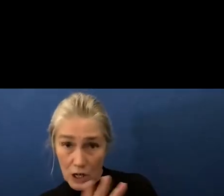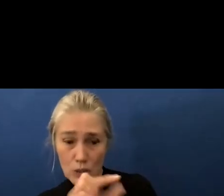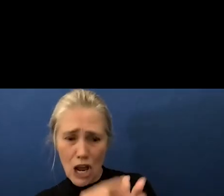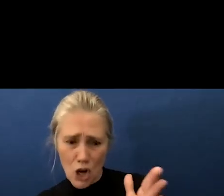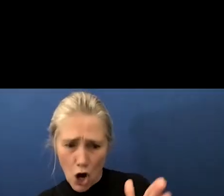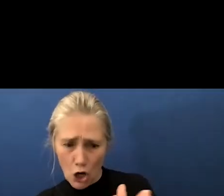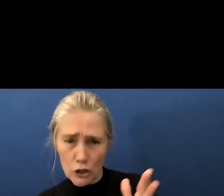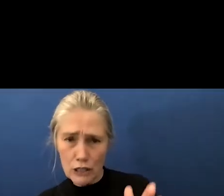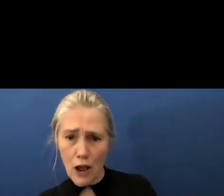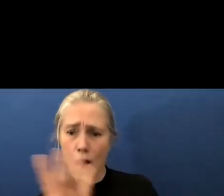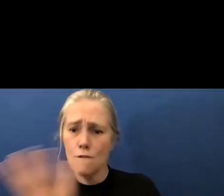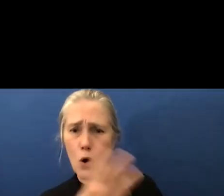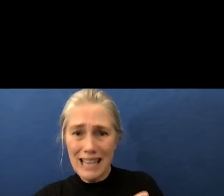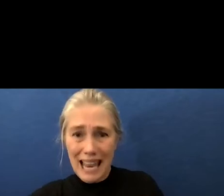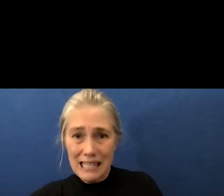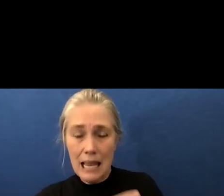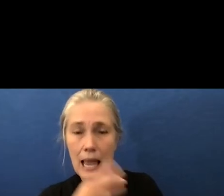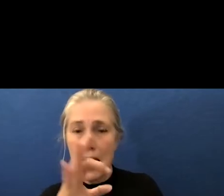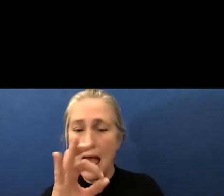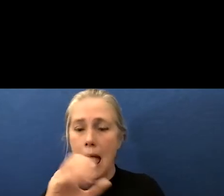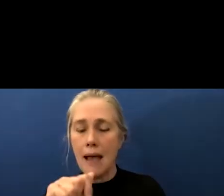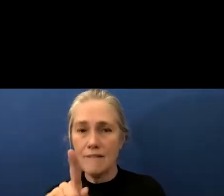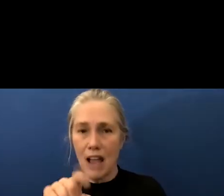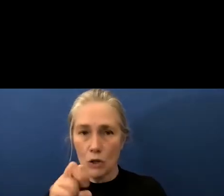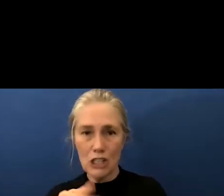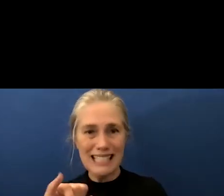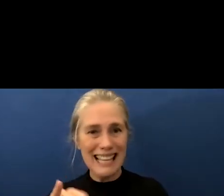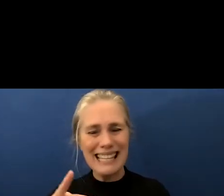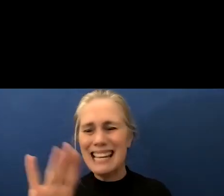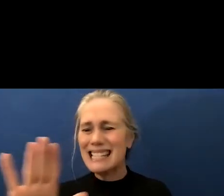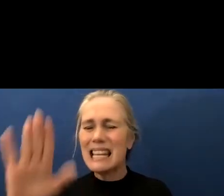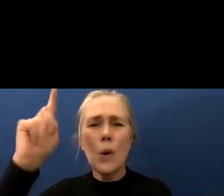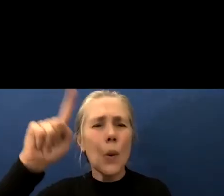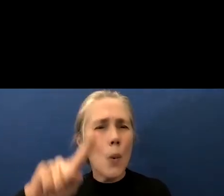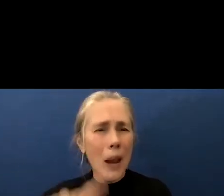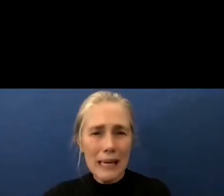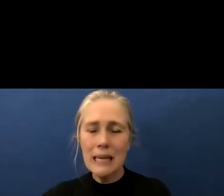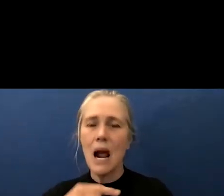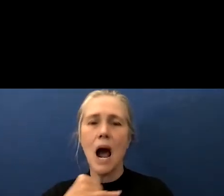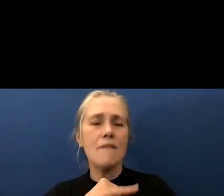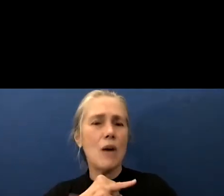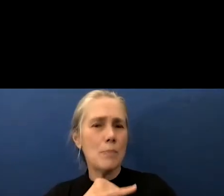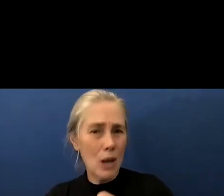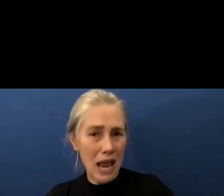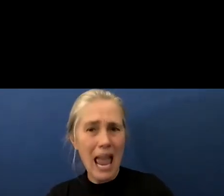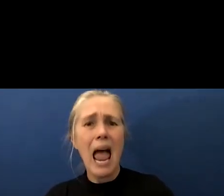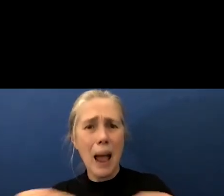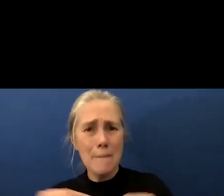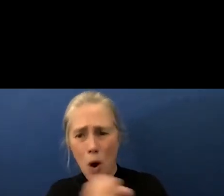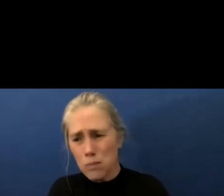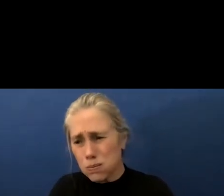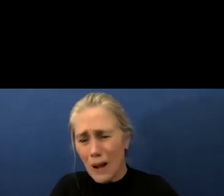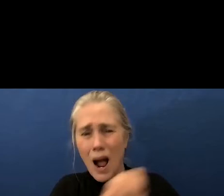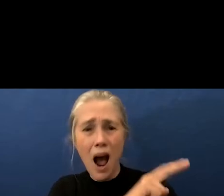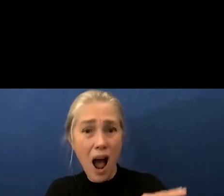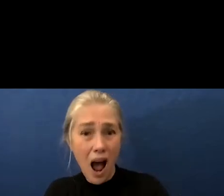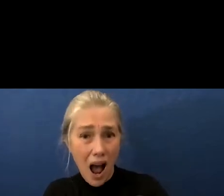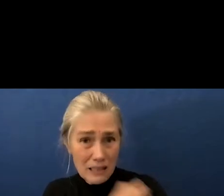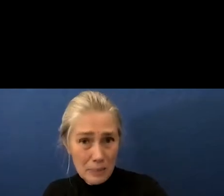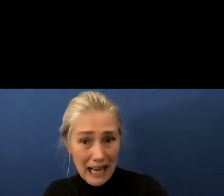ago dr fauci on a podcast said they are seeing a waning of immunity and an increase in hospitalizations and deaths